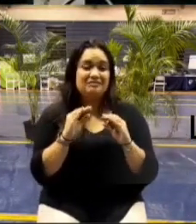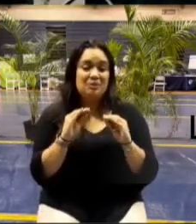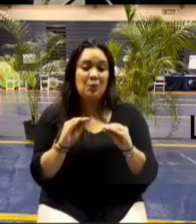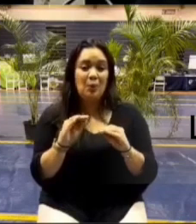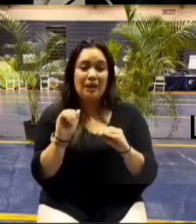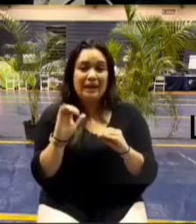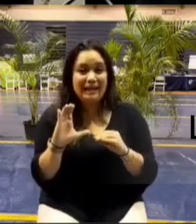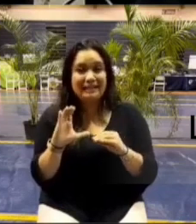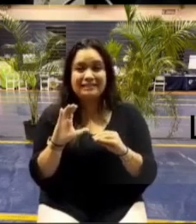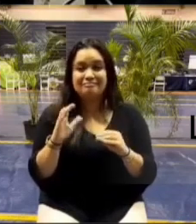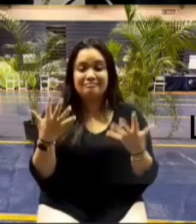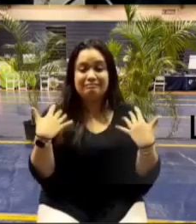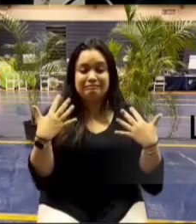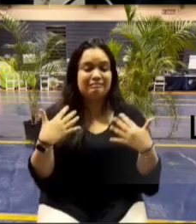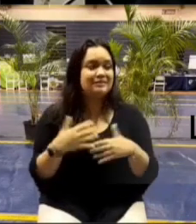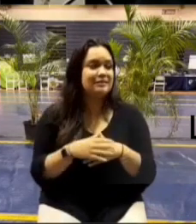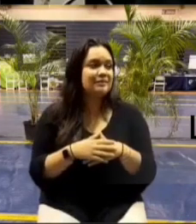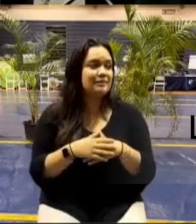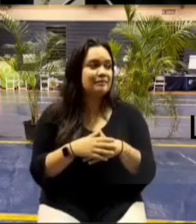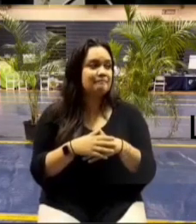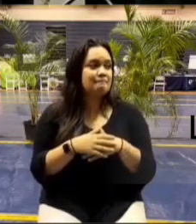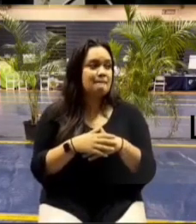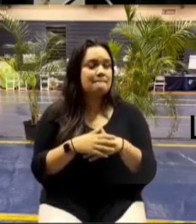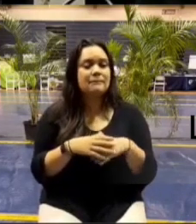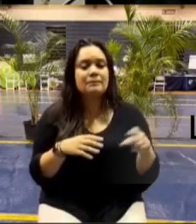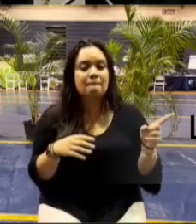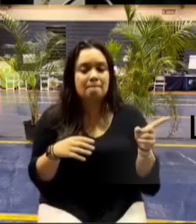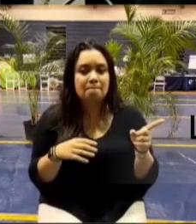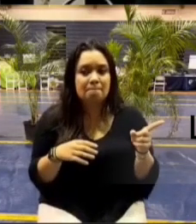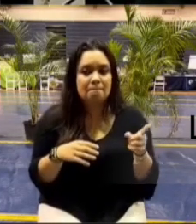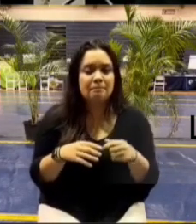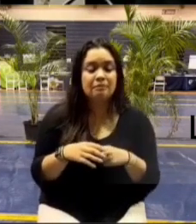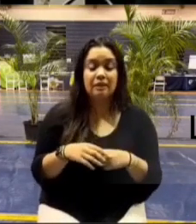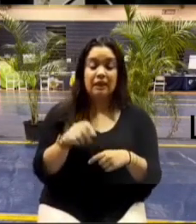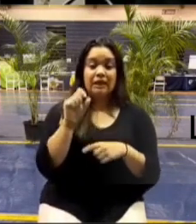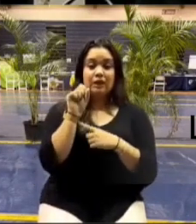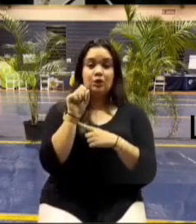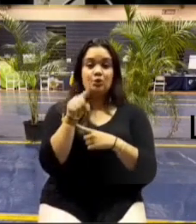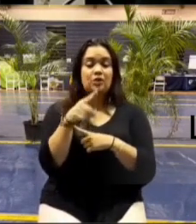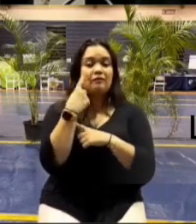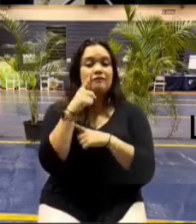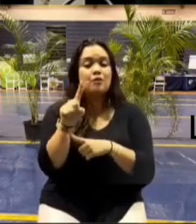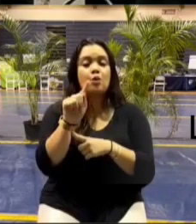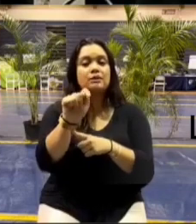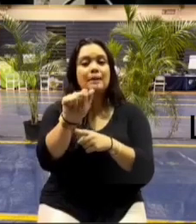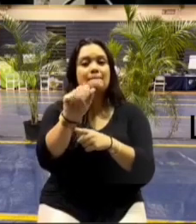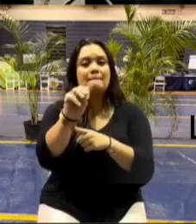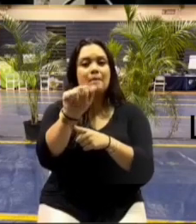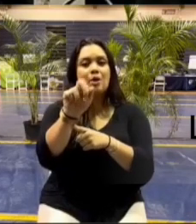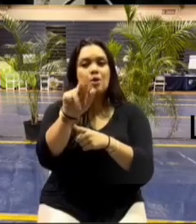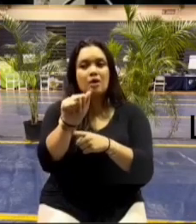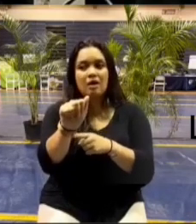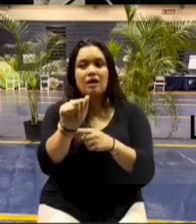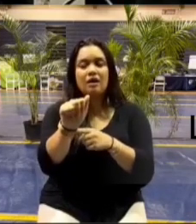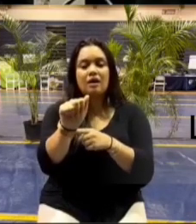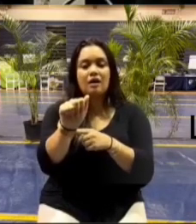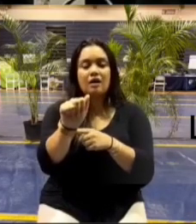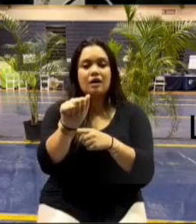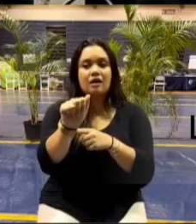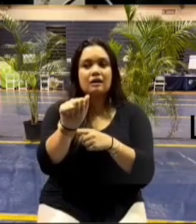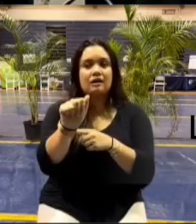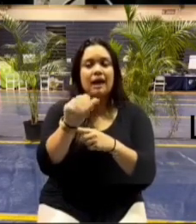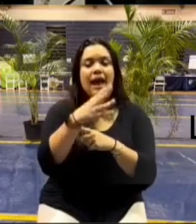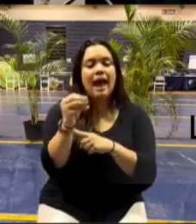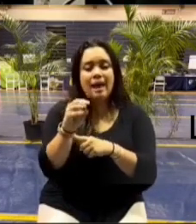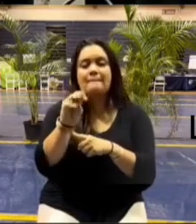all right go ahead ma'am uh thank you this question's actually for tomorrow and um mayor